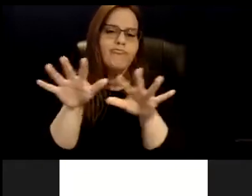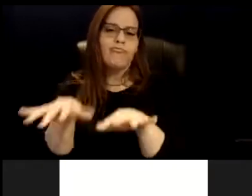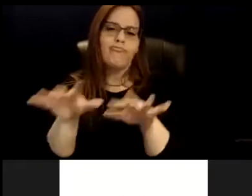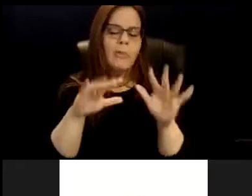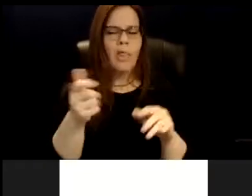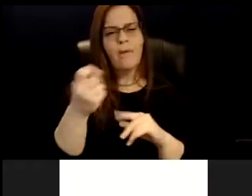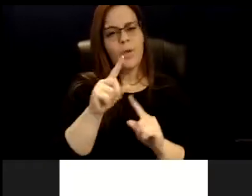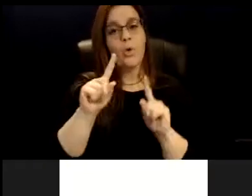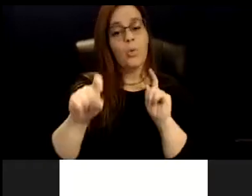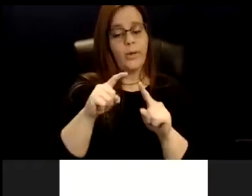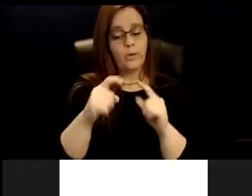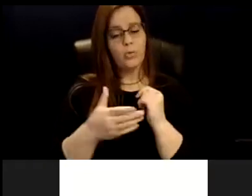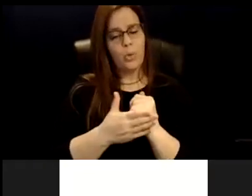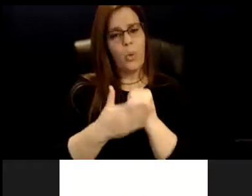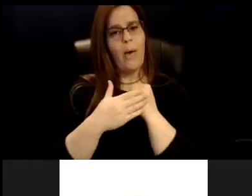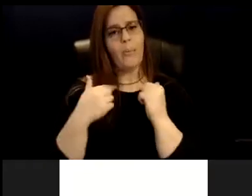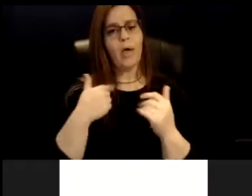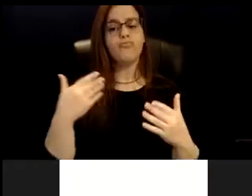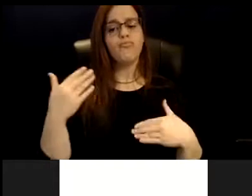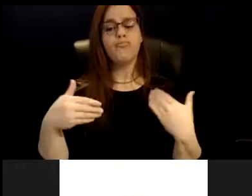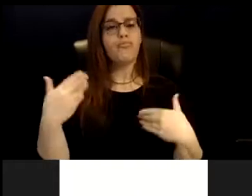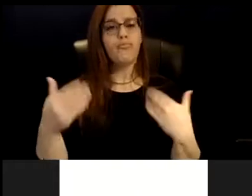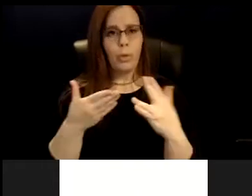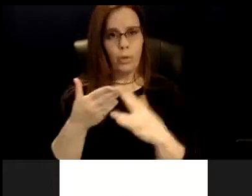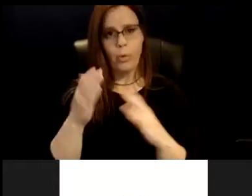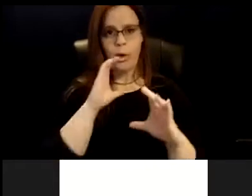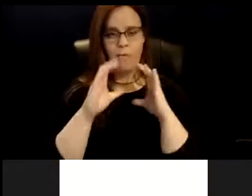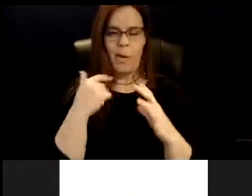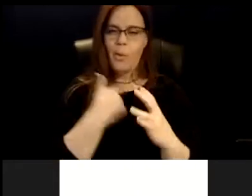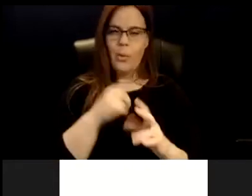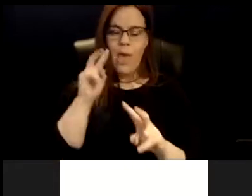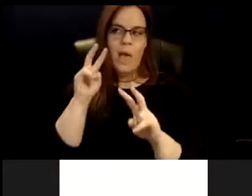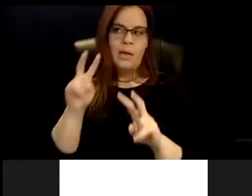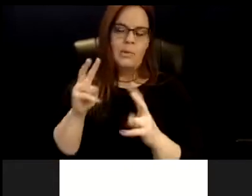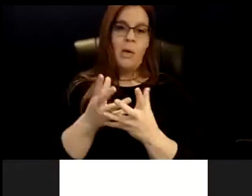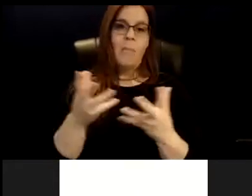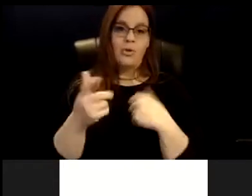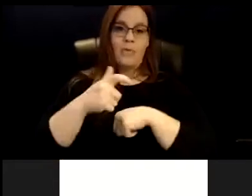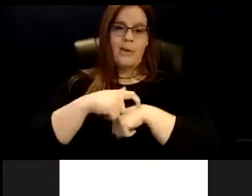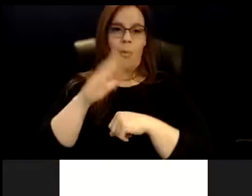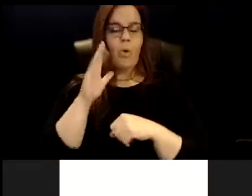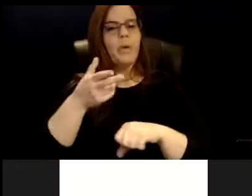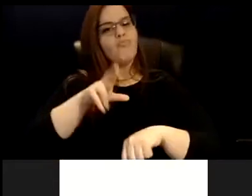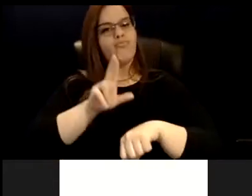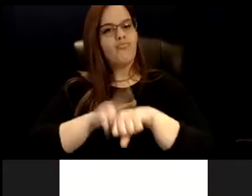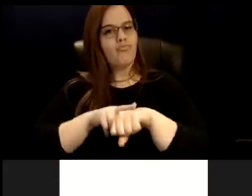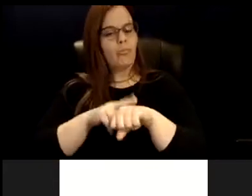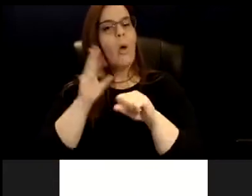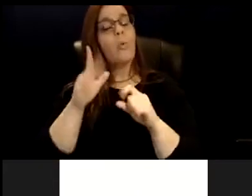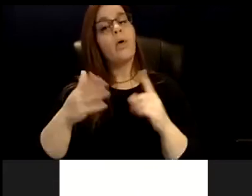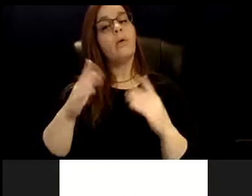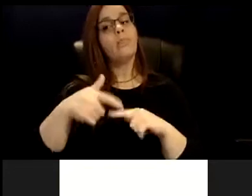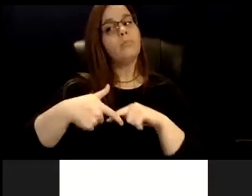to help move us through this conversation, but we anticipate much of the time will be organic. We will stop for questions